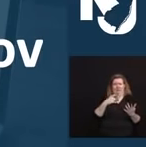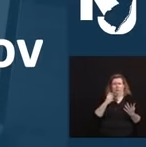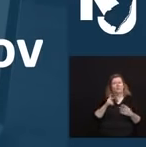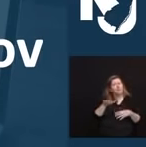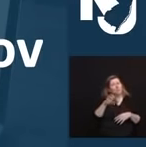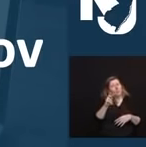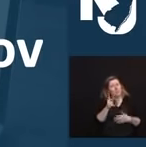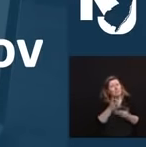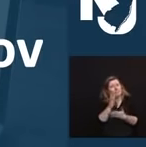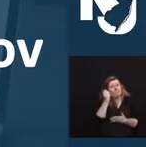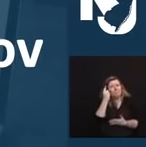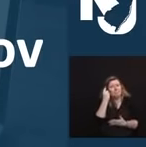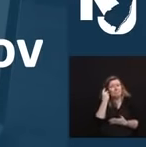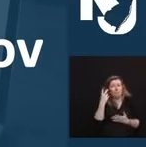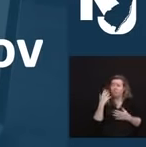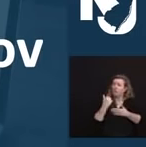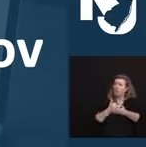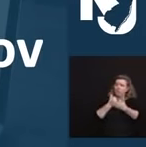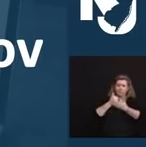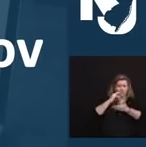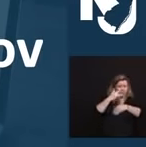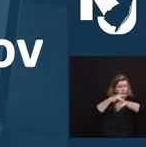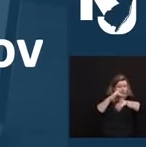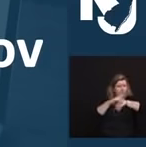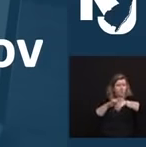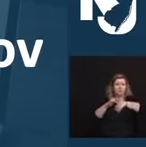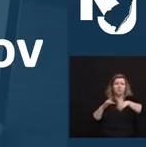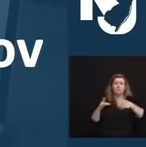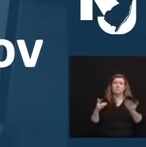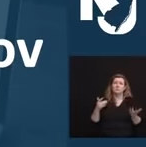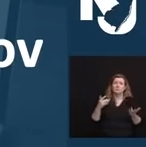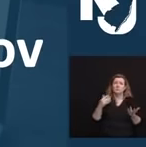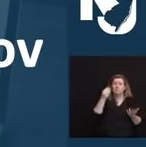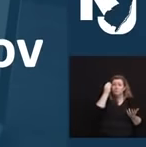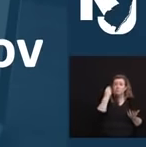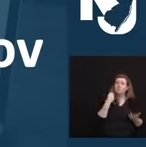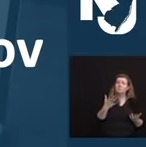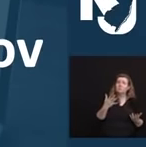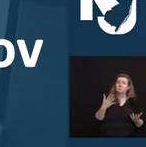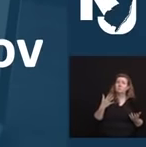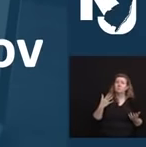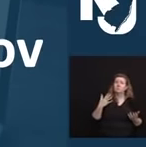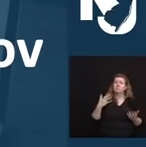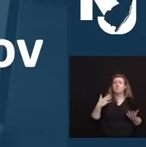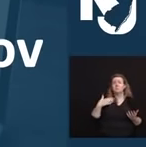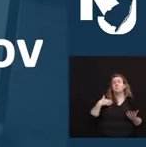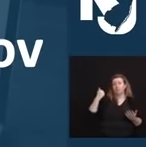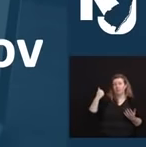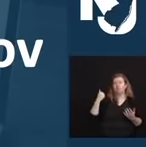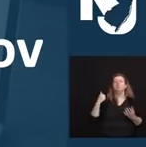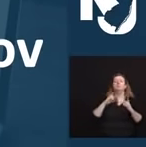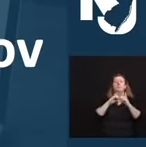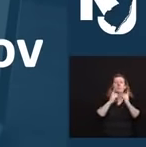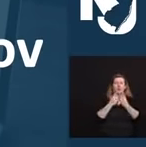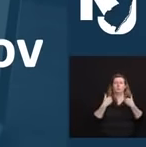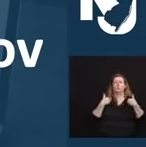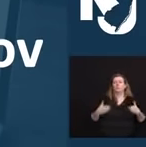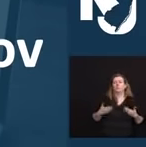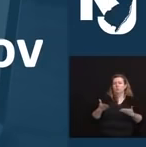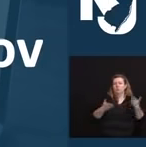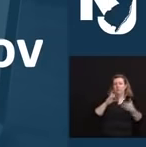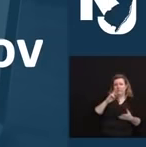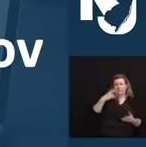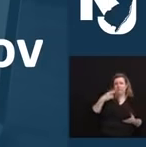Through the great work of Commissioner Carol Johnson and her team in the Department of Human Services and in partnership with Rutgers